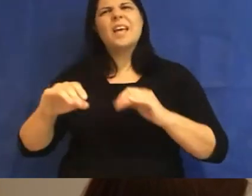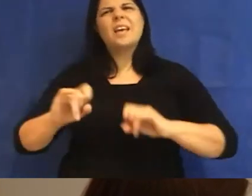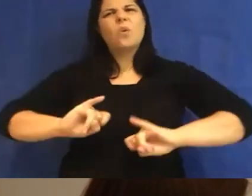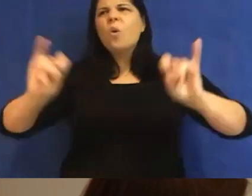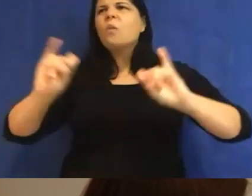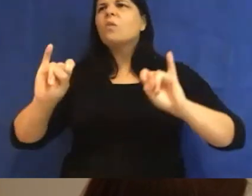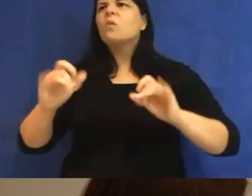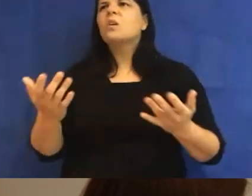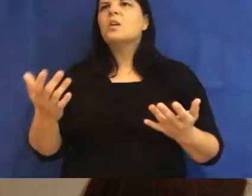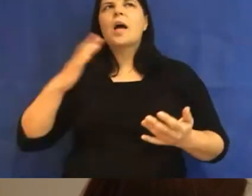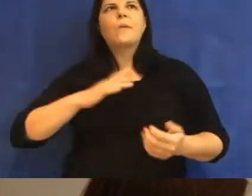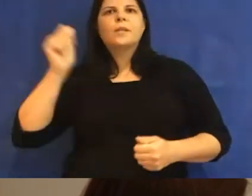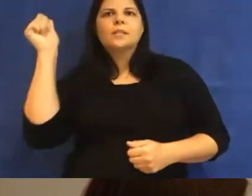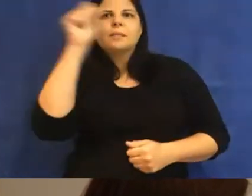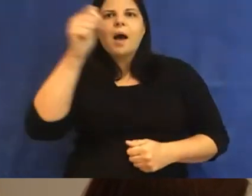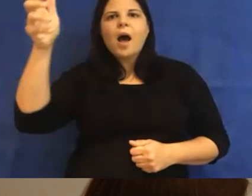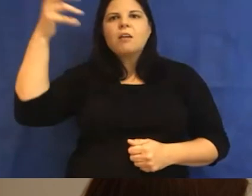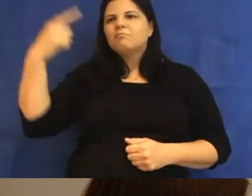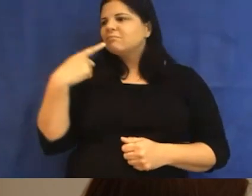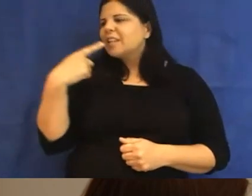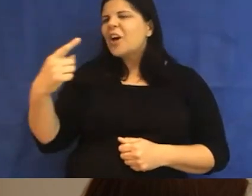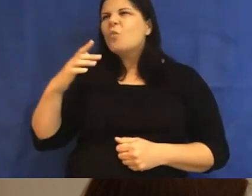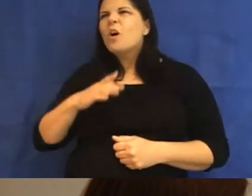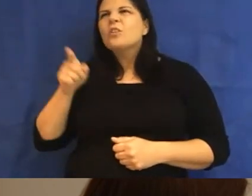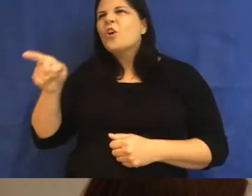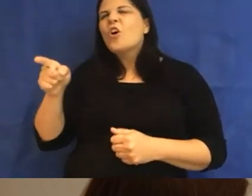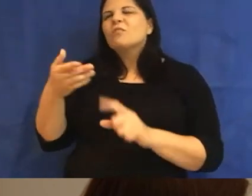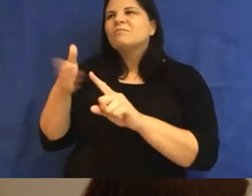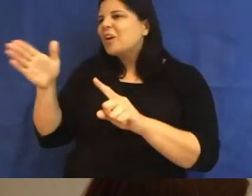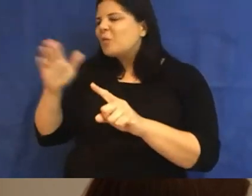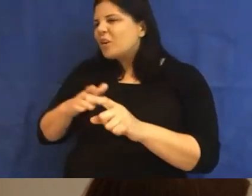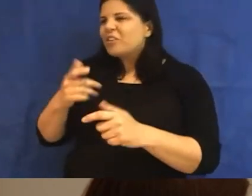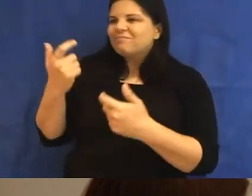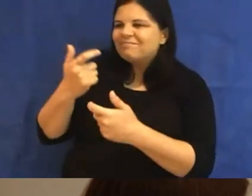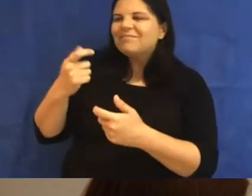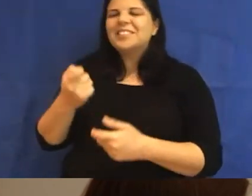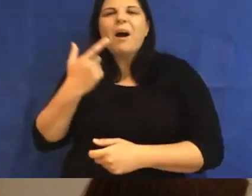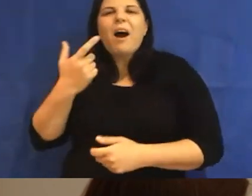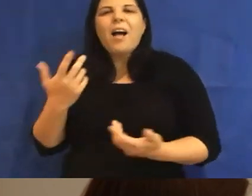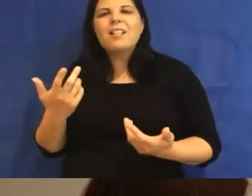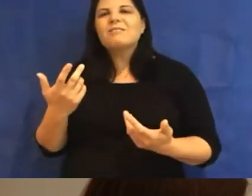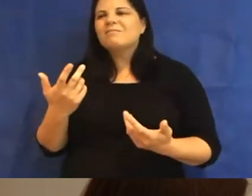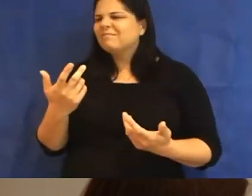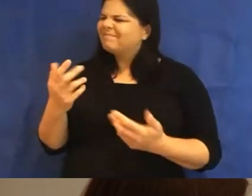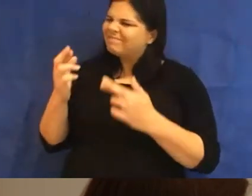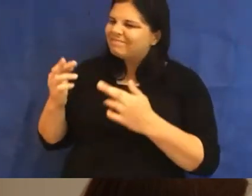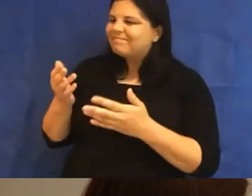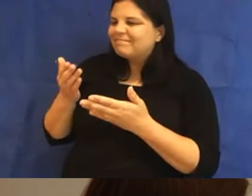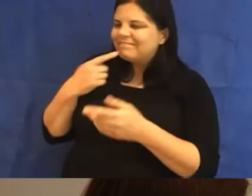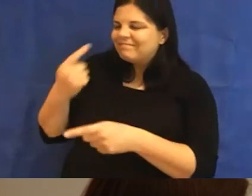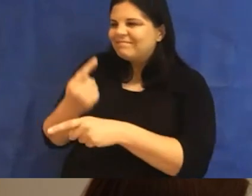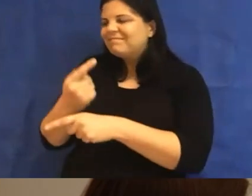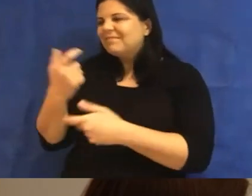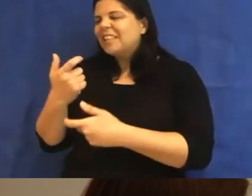smart to share. I wanted to distract her, to gift her with a smile. I wished to make her laugh and I prayed to take her pain,